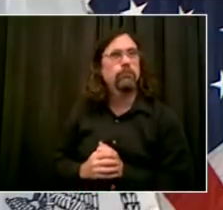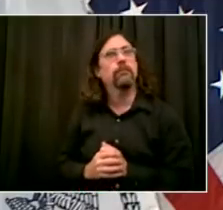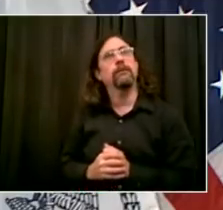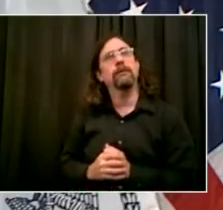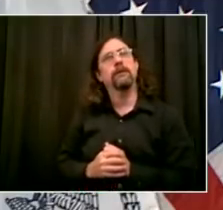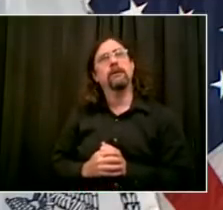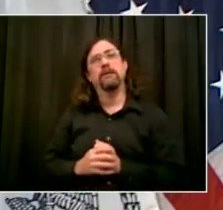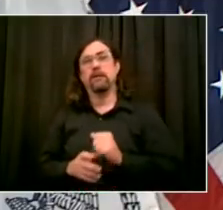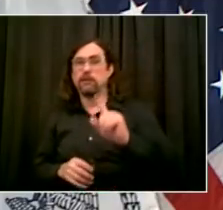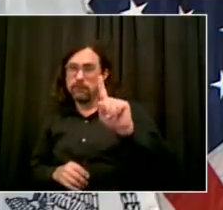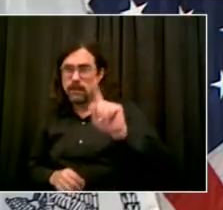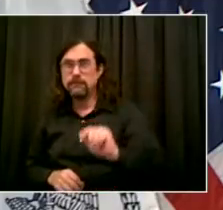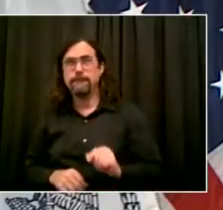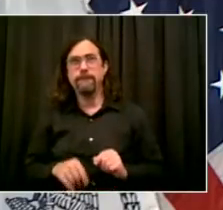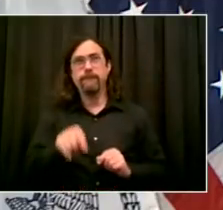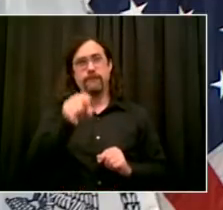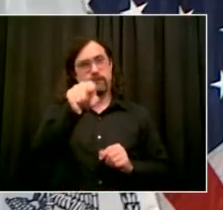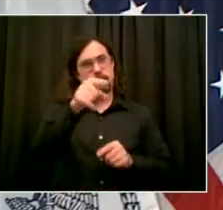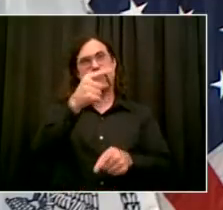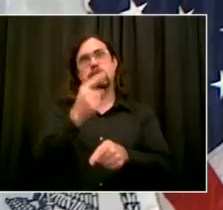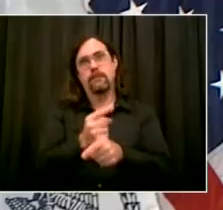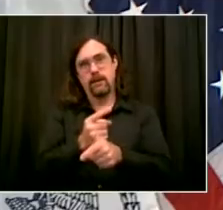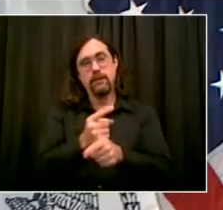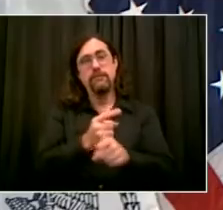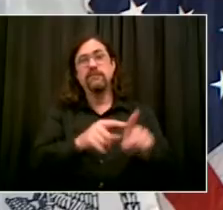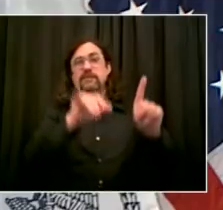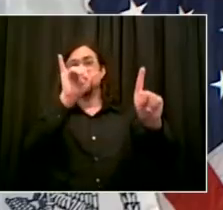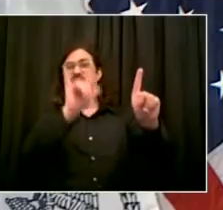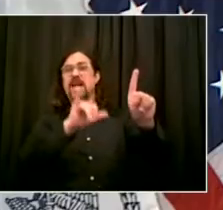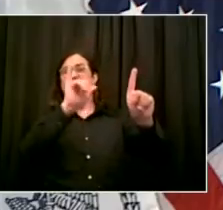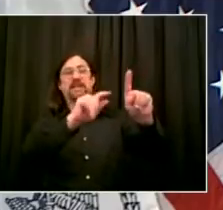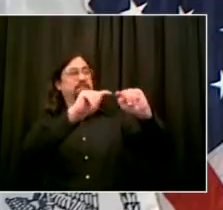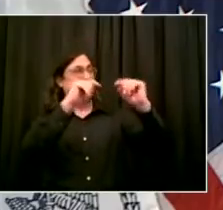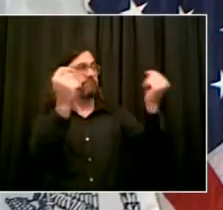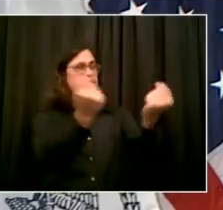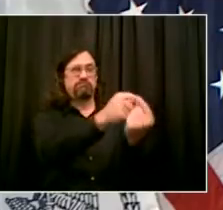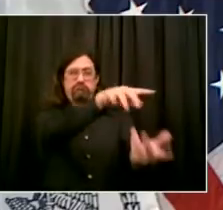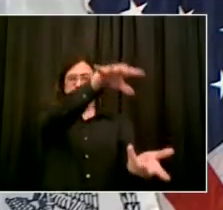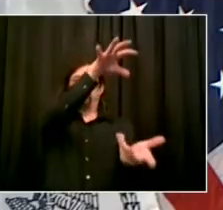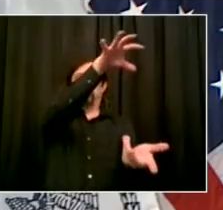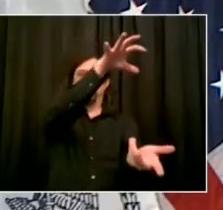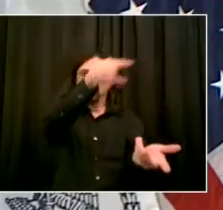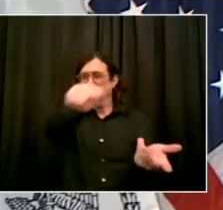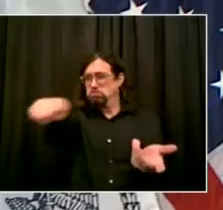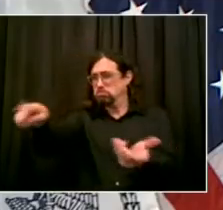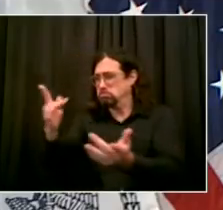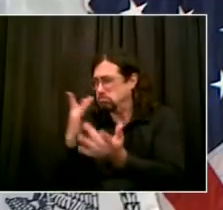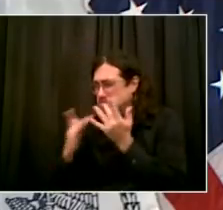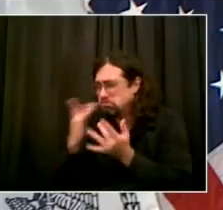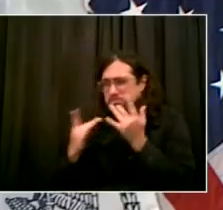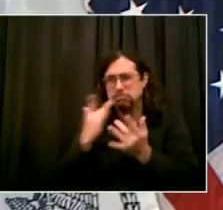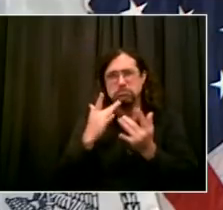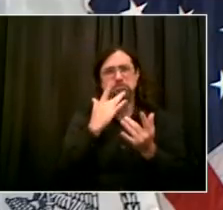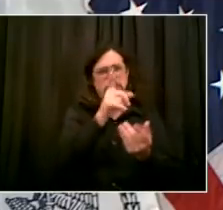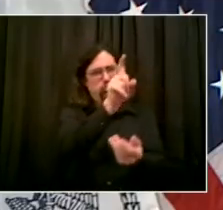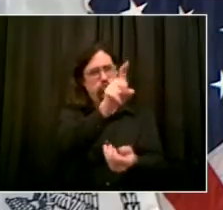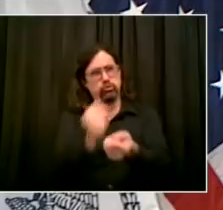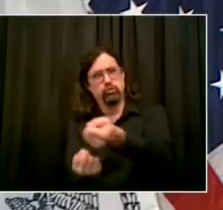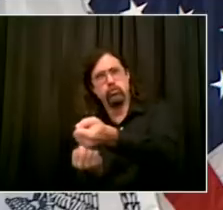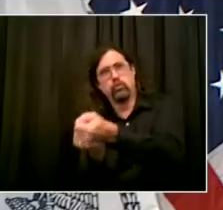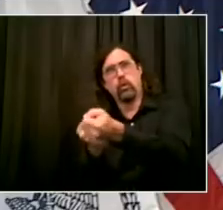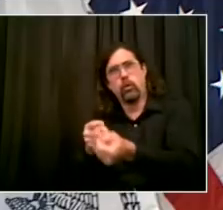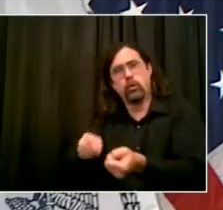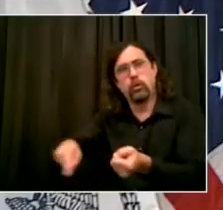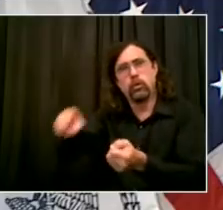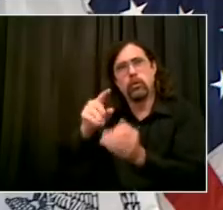that support. The Yankees should be good neighbors. Reach out to those businesses. See how they can provide them financial support in this tough